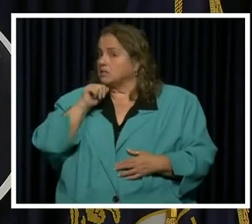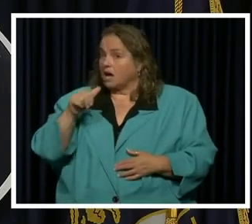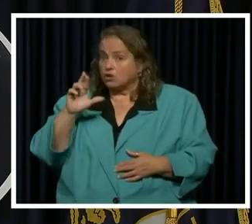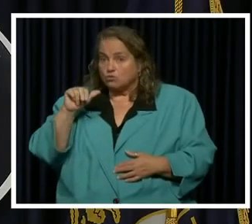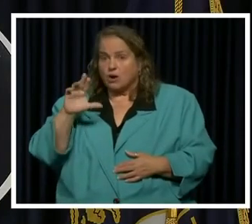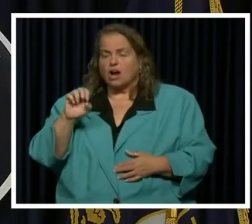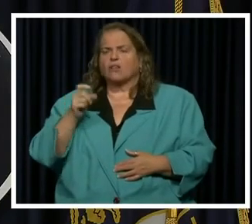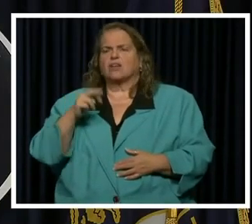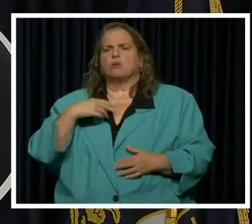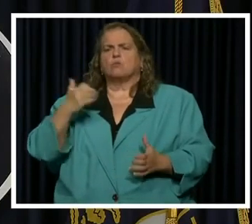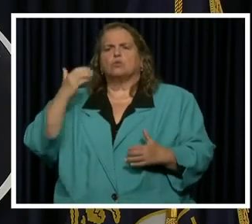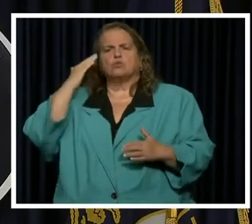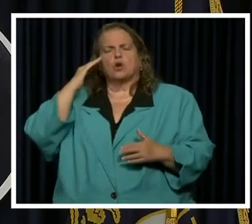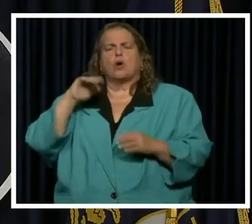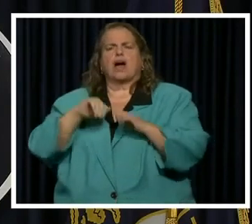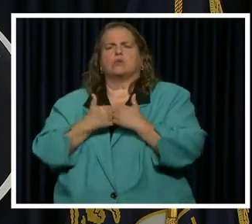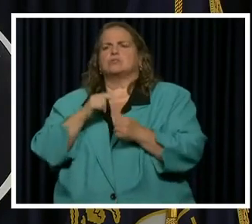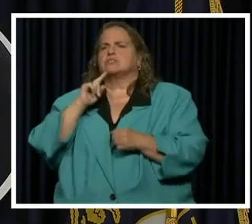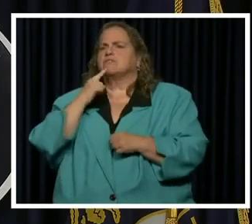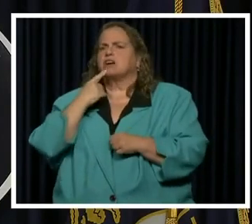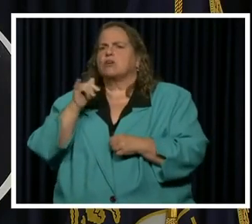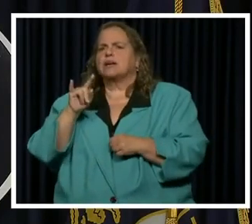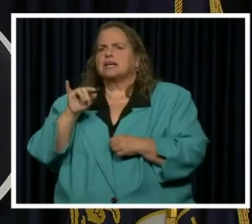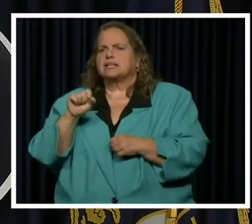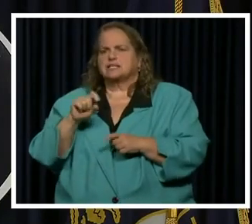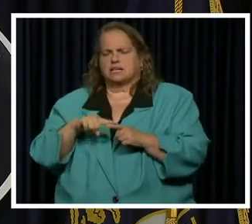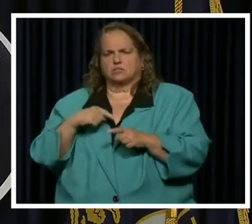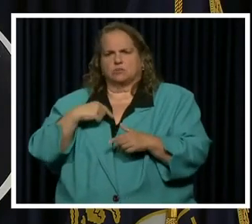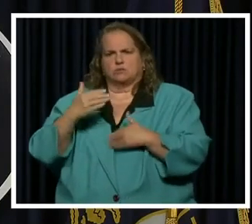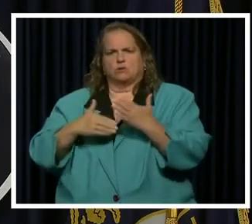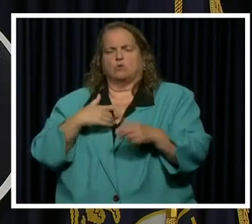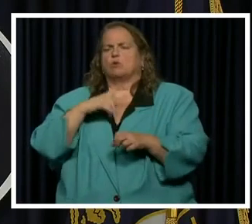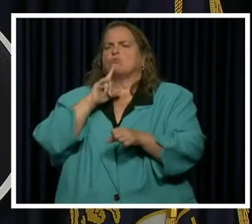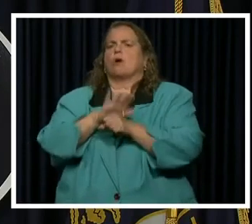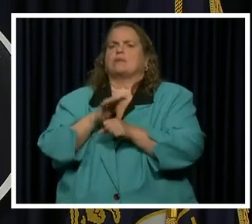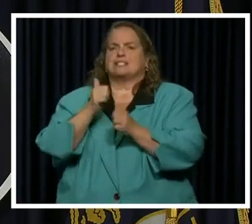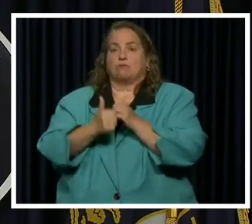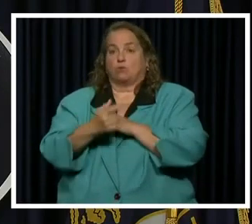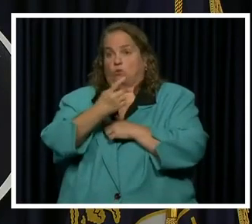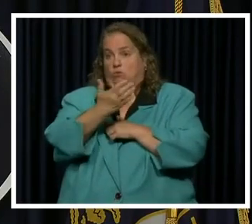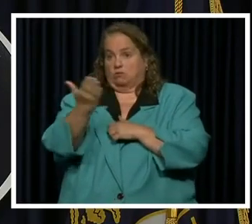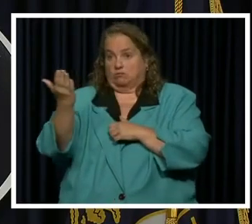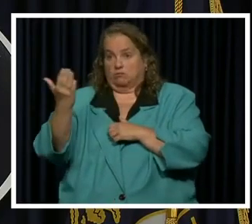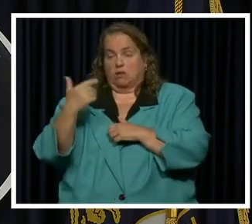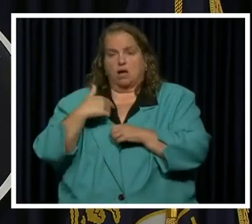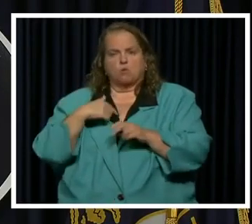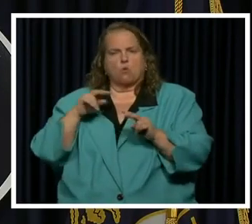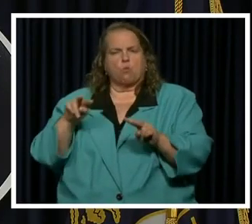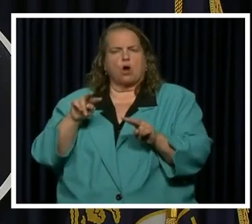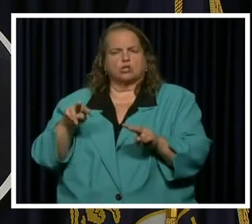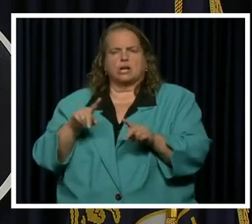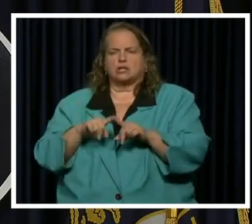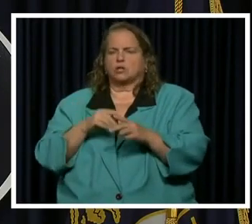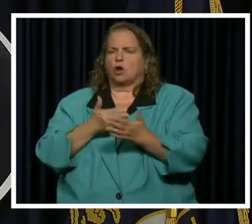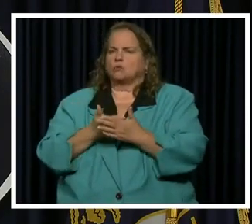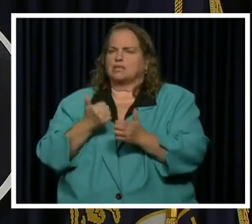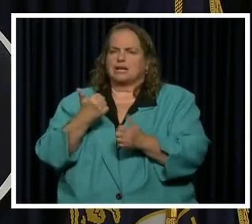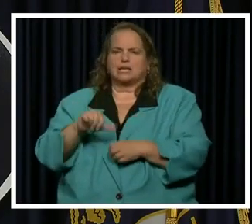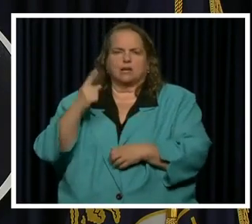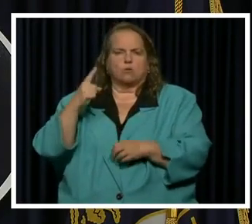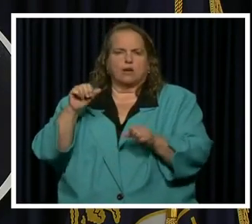then we'll want to know the severity of it as we go. Let me promise everybody out there I'm watching this as closely as anybody can.